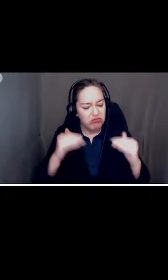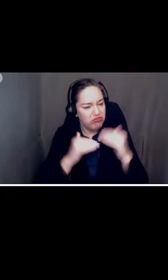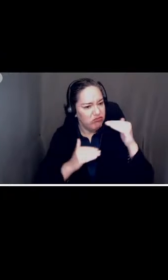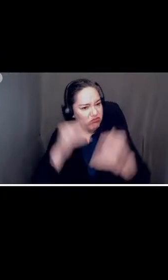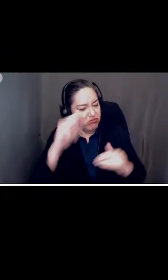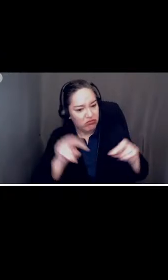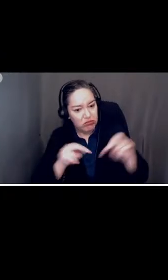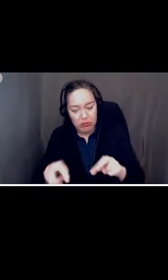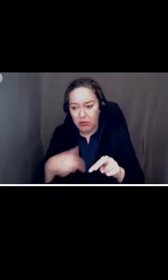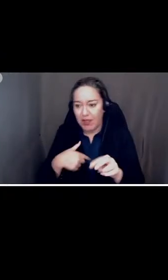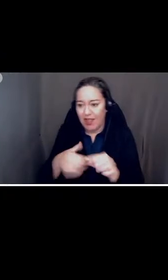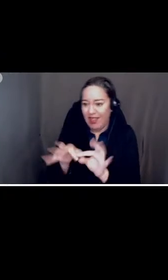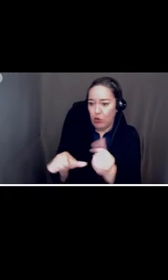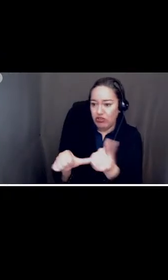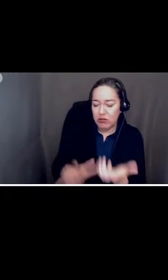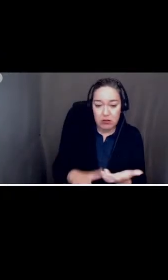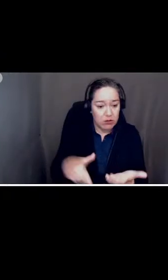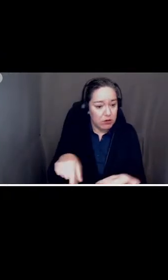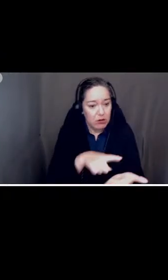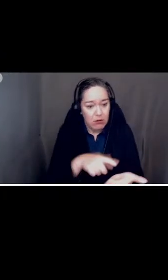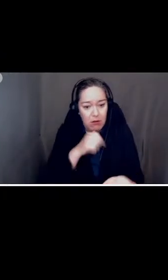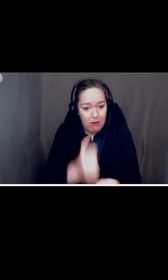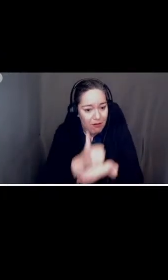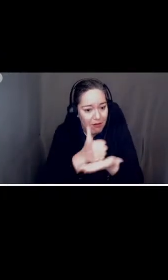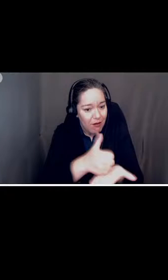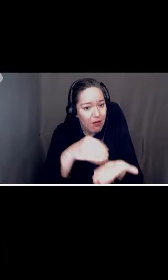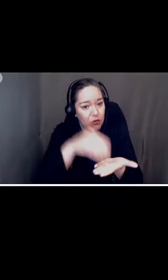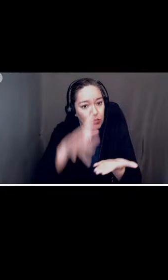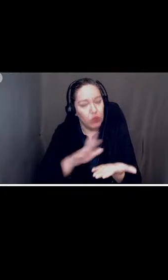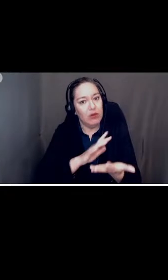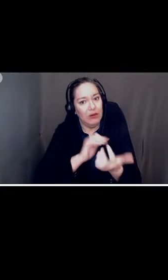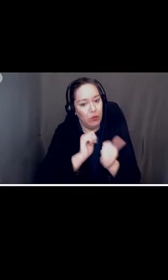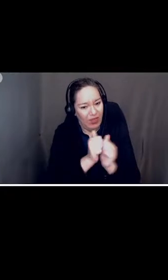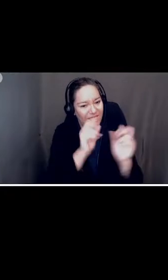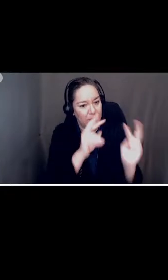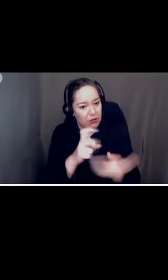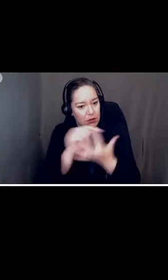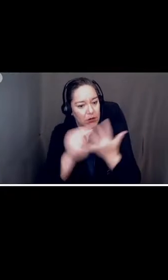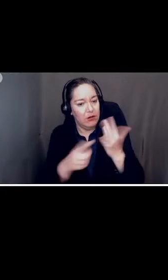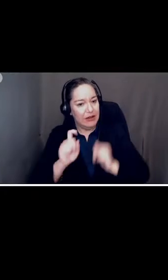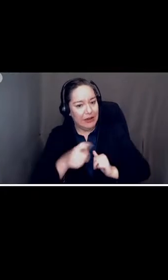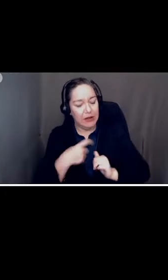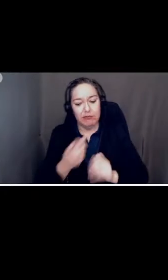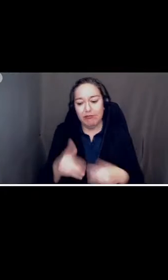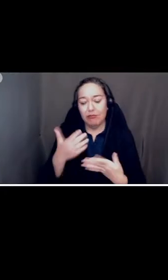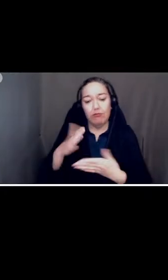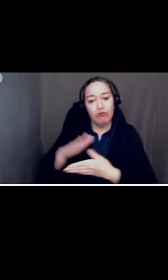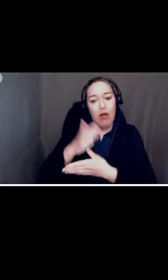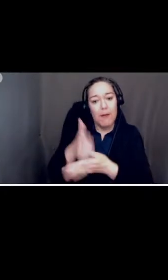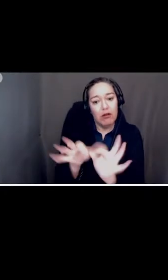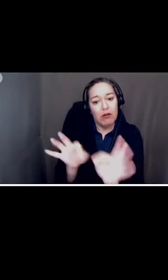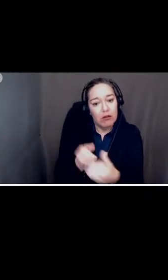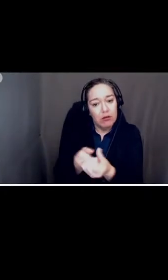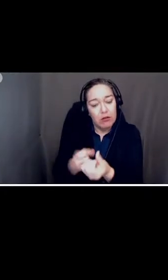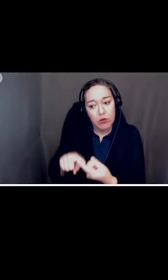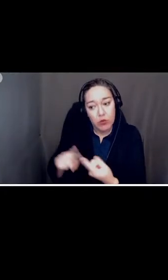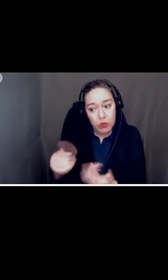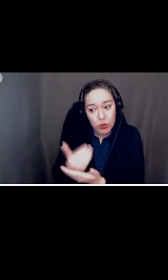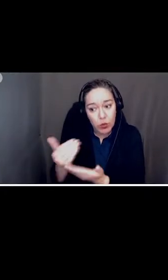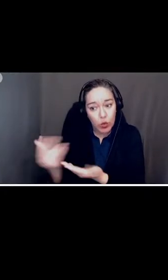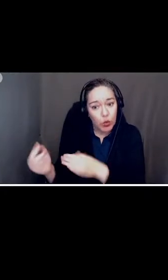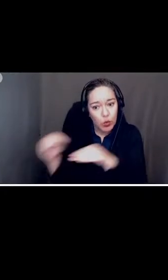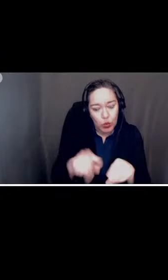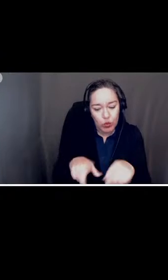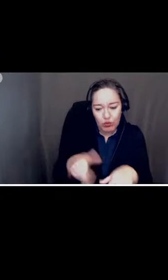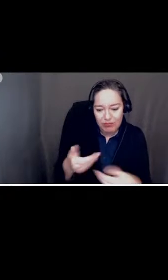to assist our english learners in the matter that was expected i was to provide primary language support to our newcomers in order to allow them access to the